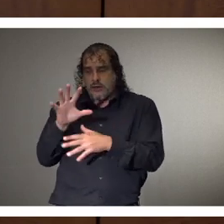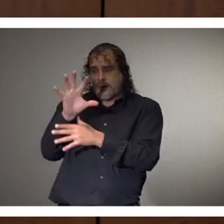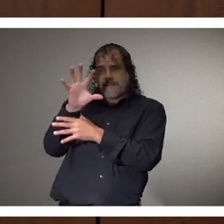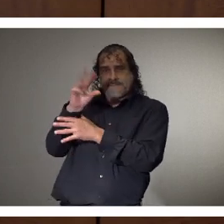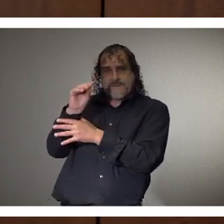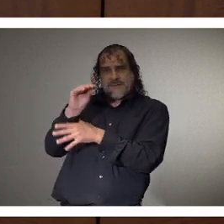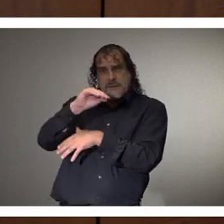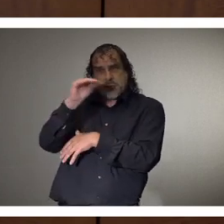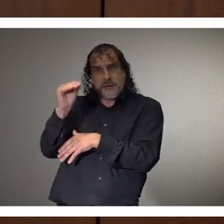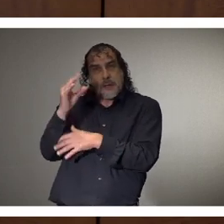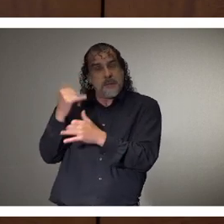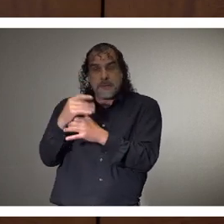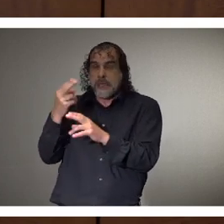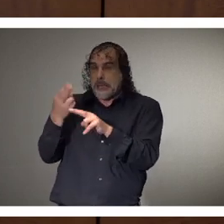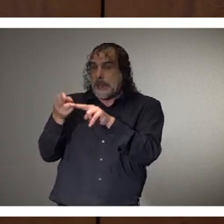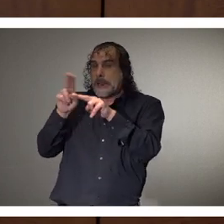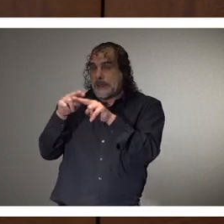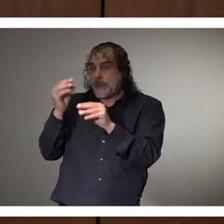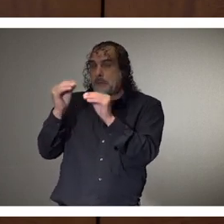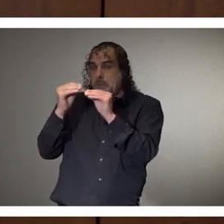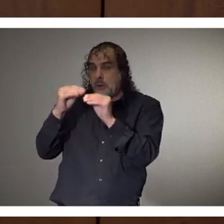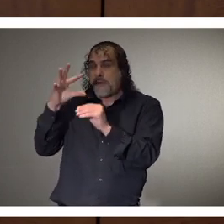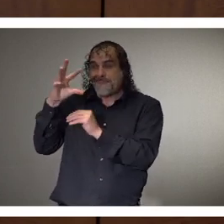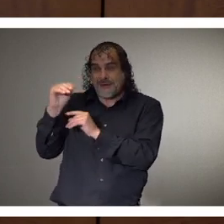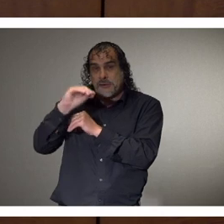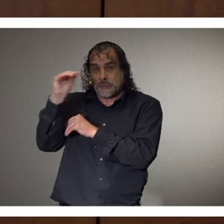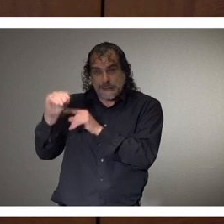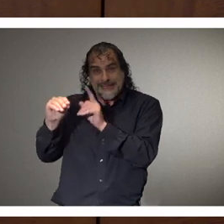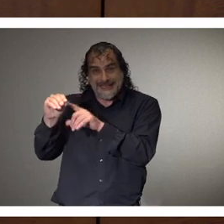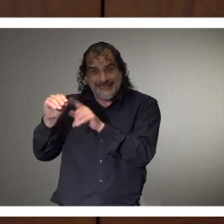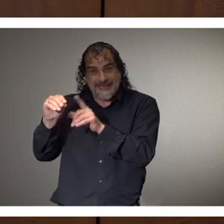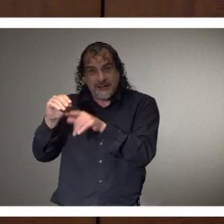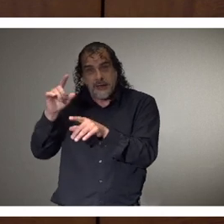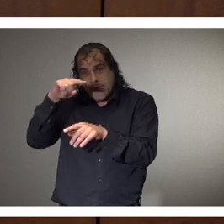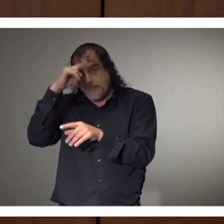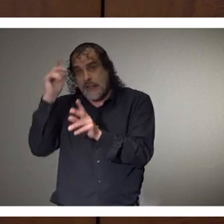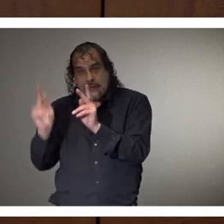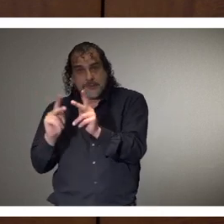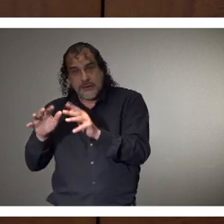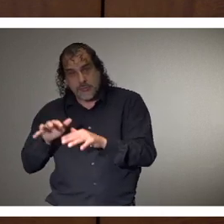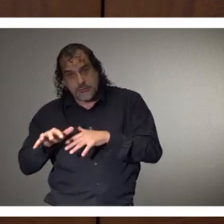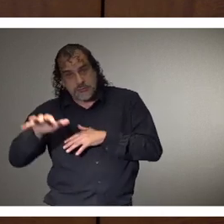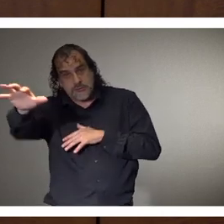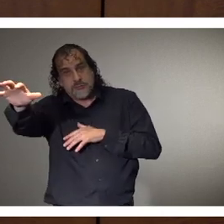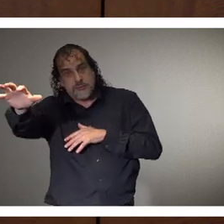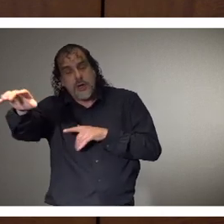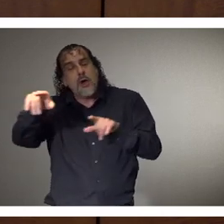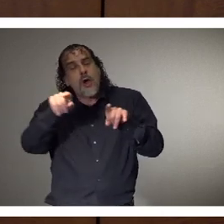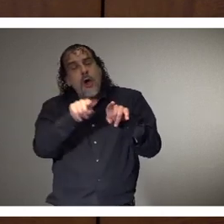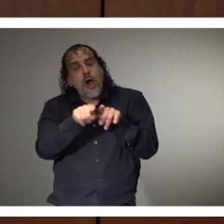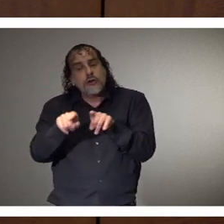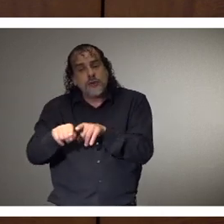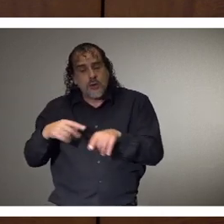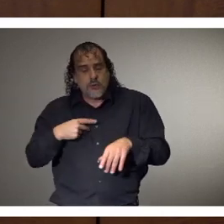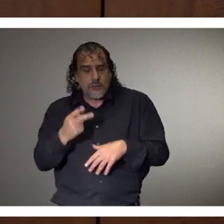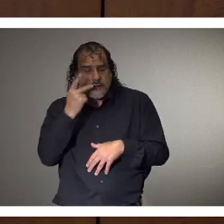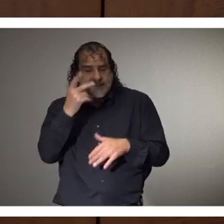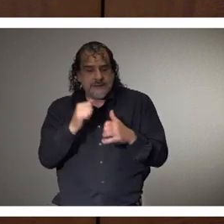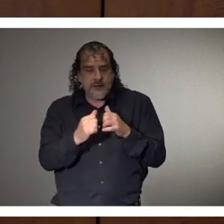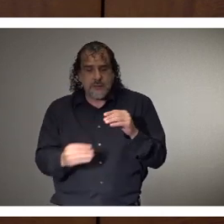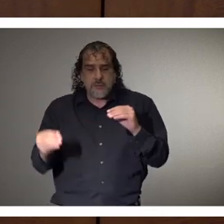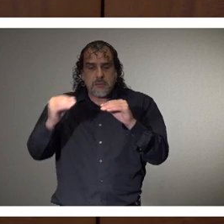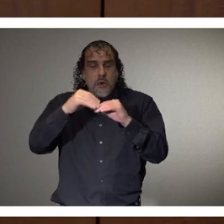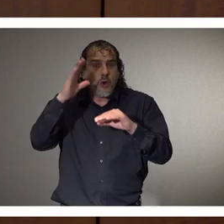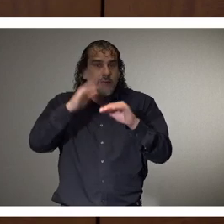maybe a little bit more, of, uh, cases occurring in African Americans. We're also seeing, uh, more than 50